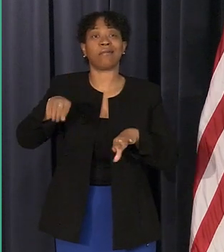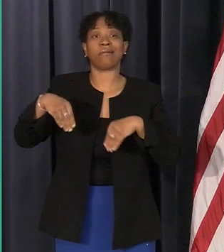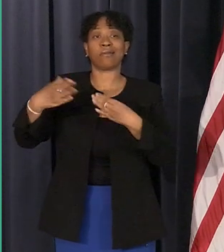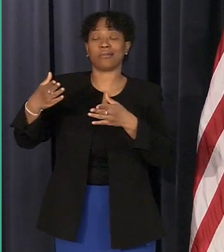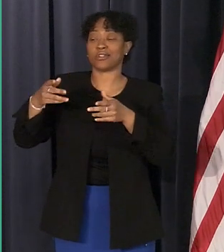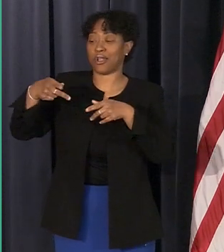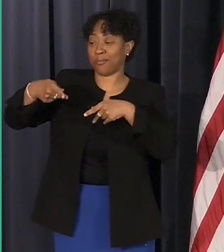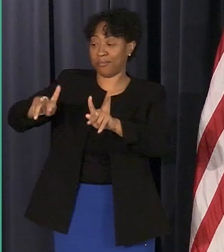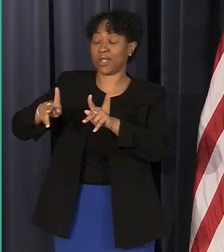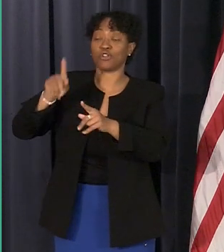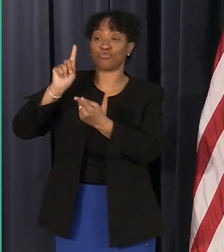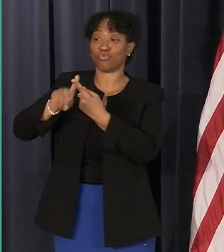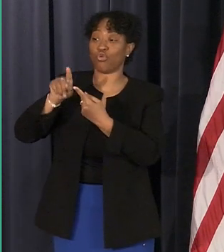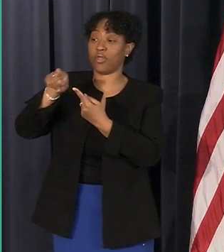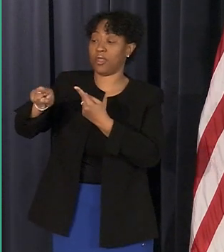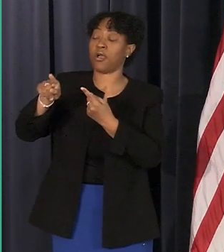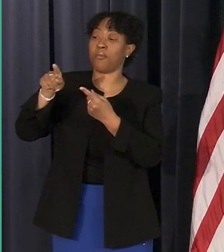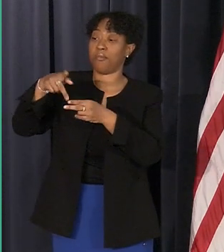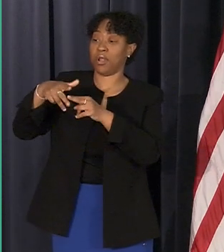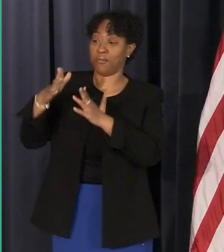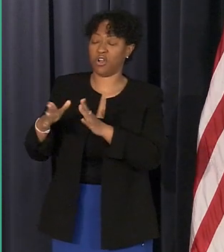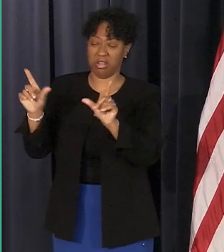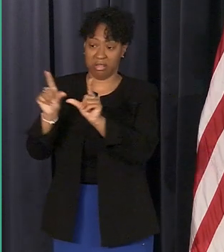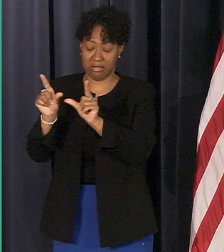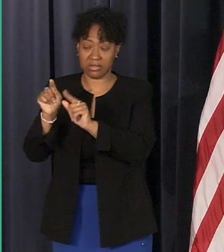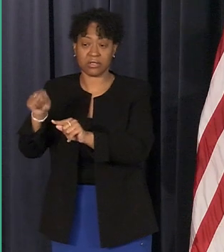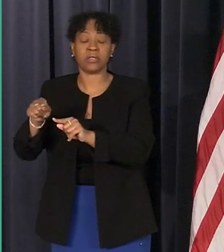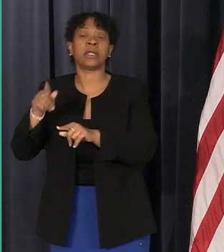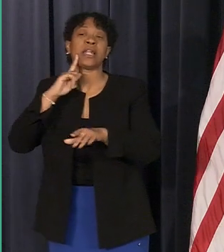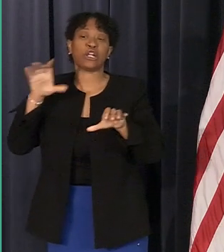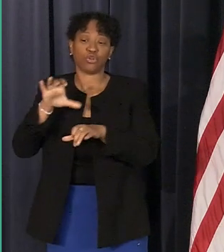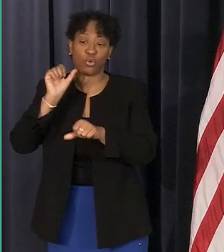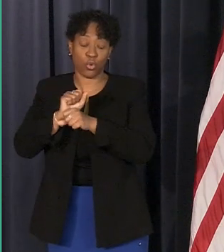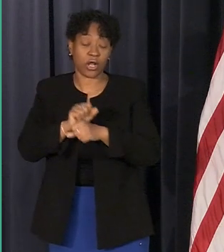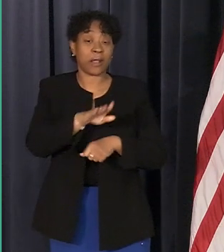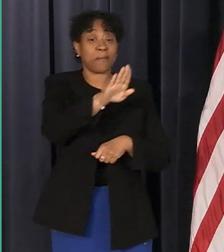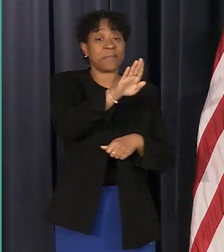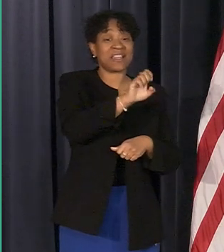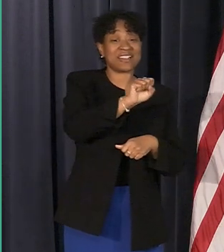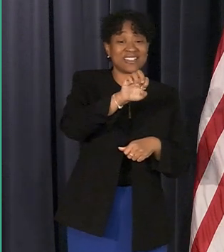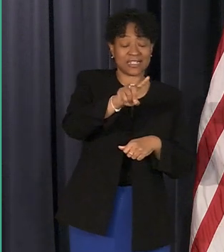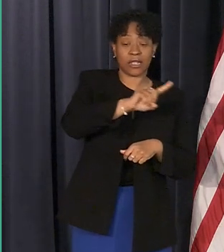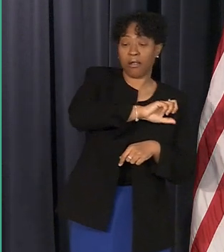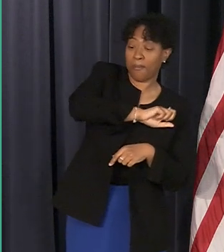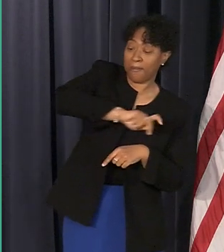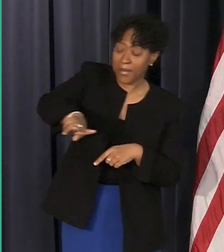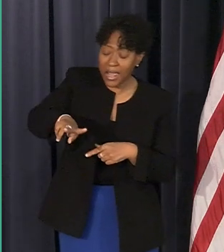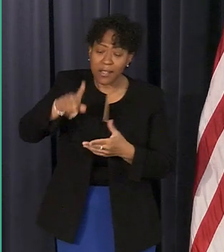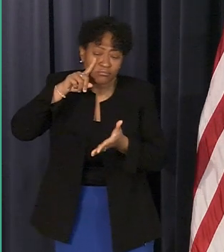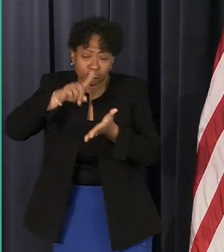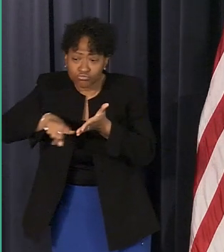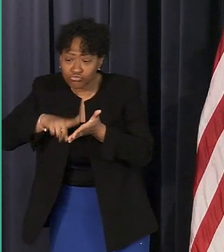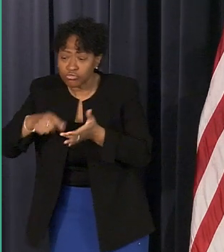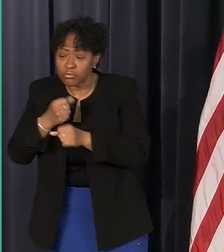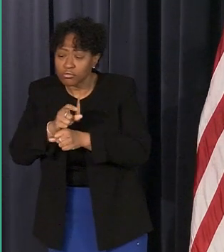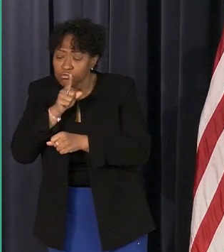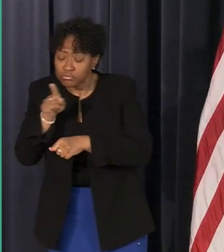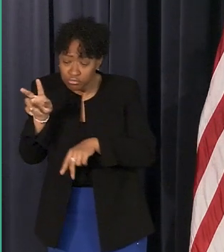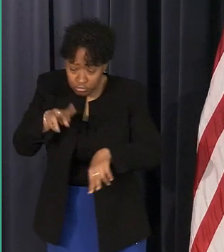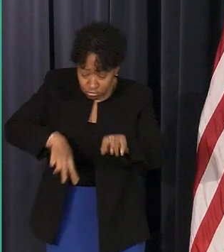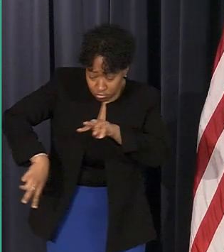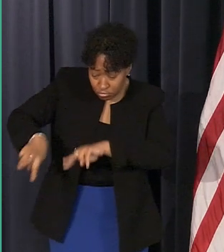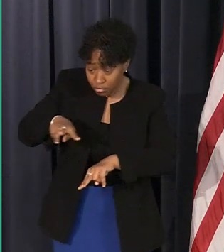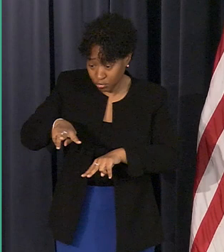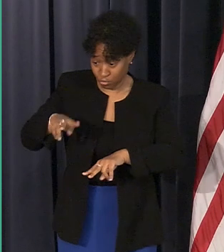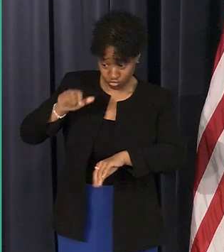the work is performed bc comes back does a final inspection to make sure that the work was done right and that